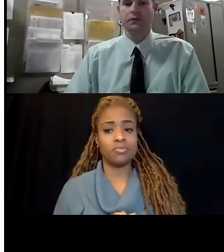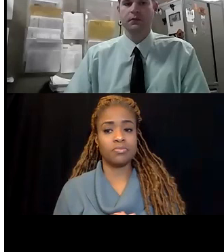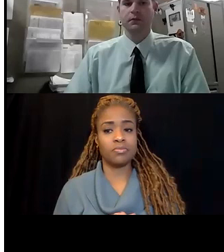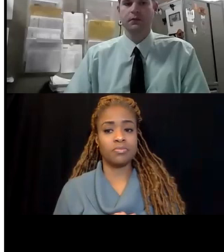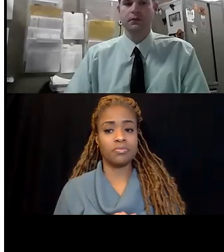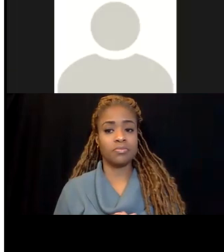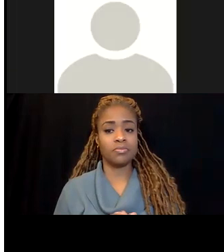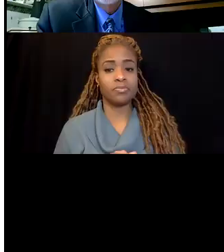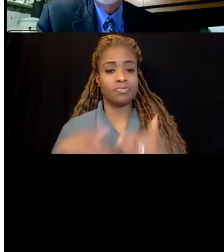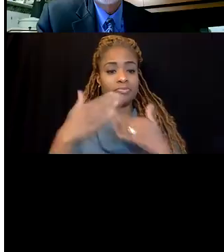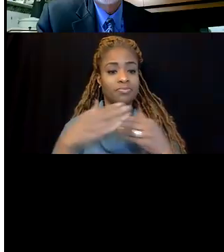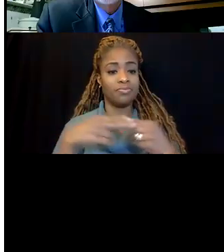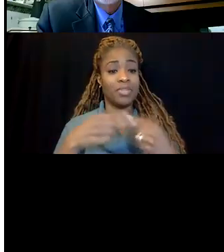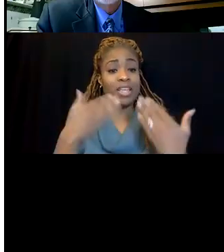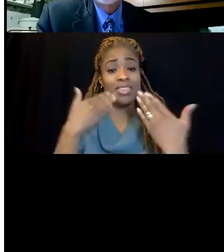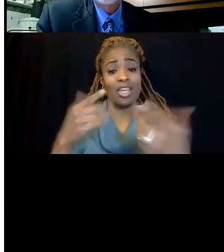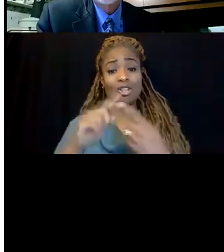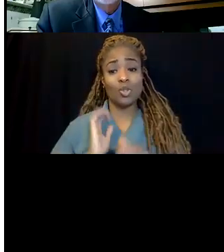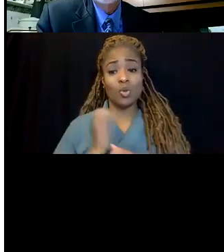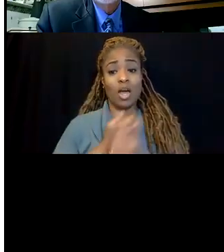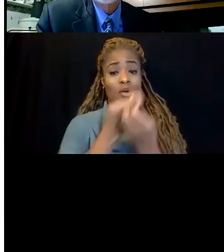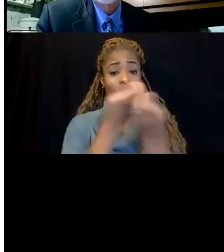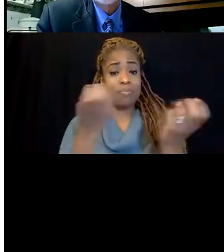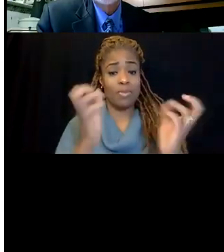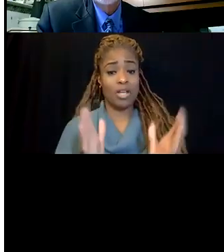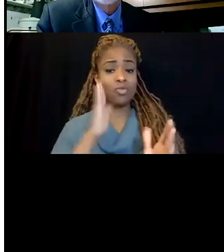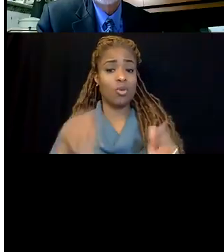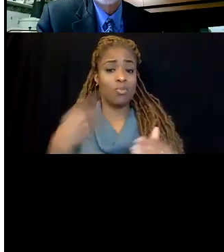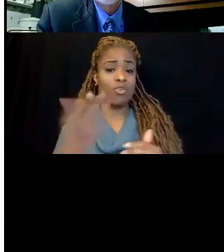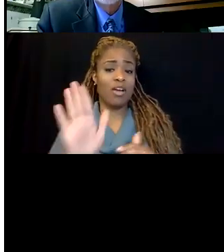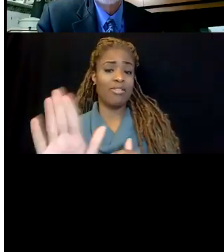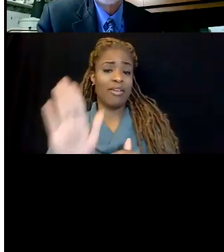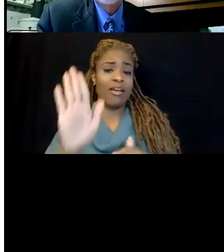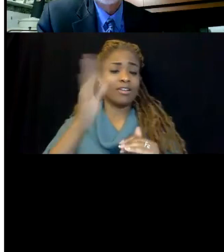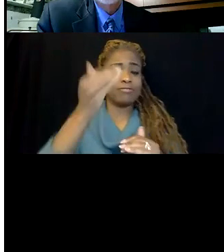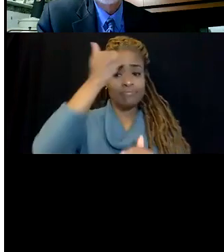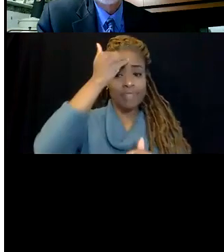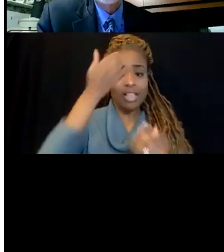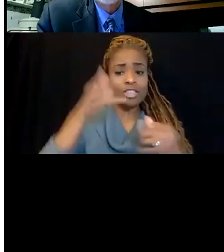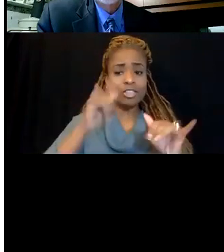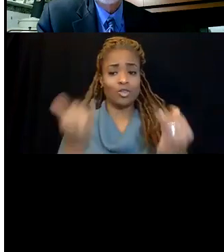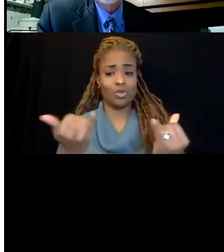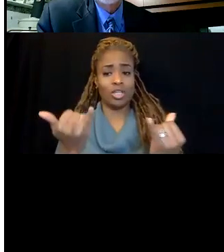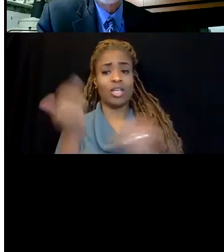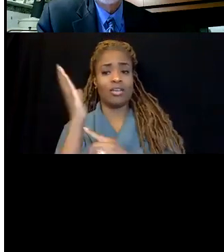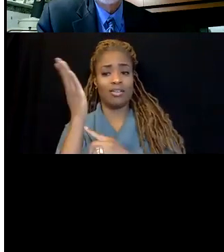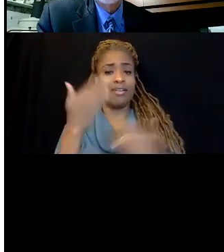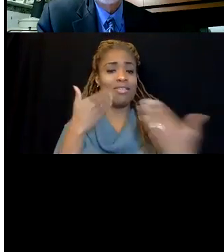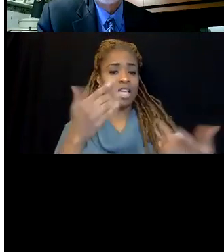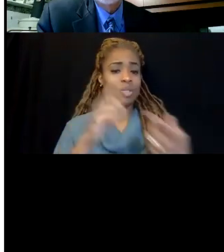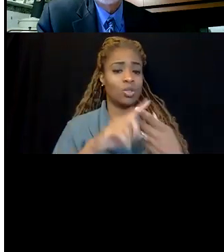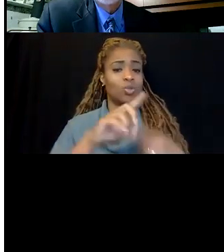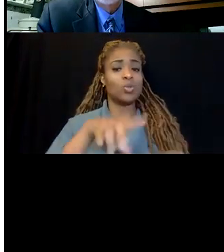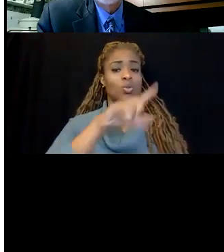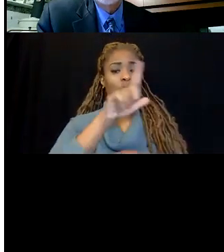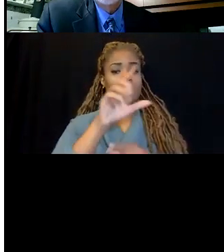Next slide. Thank you to our panelists for providing their expertise during today's session. Thank you to the Department of